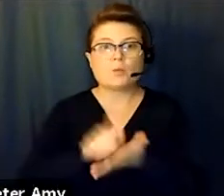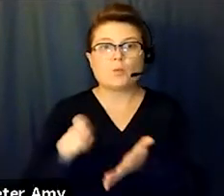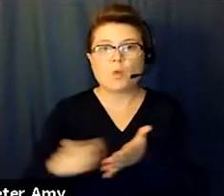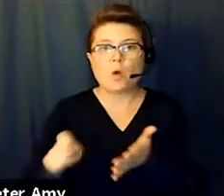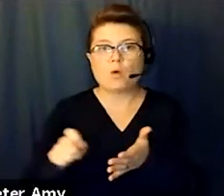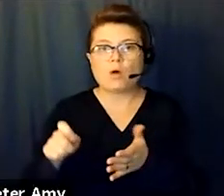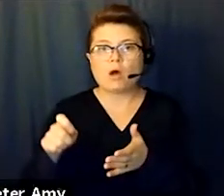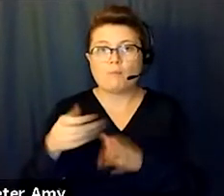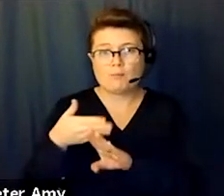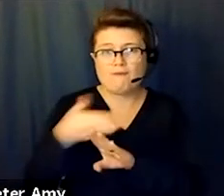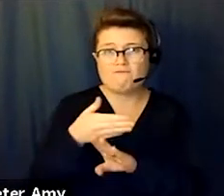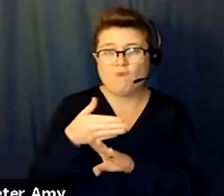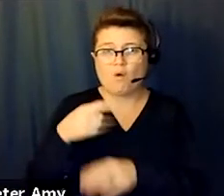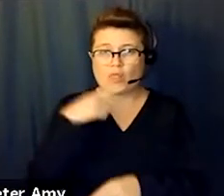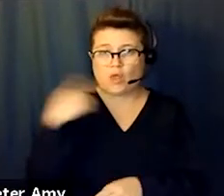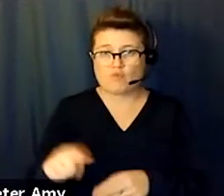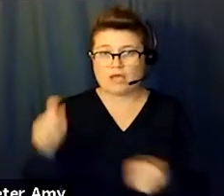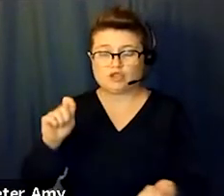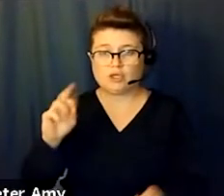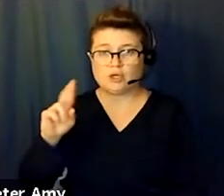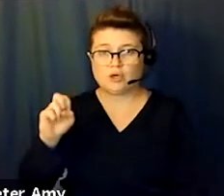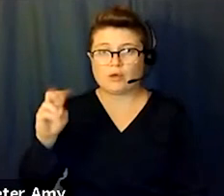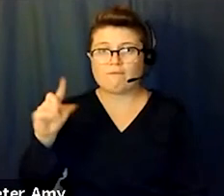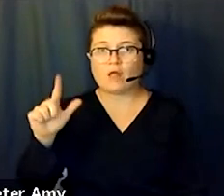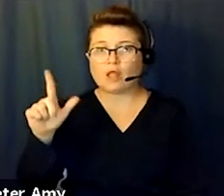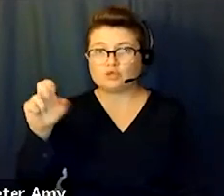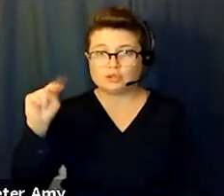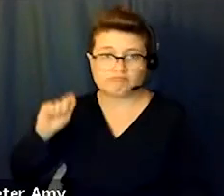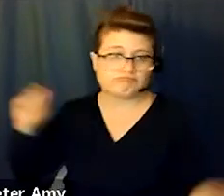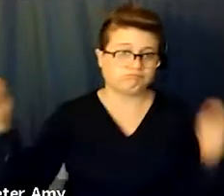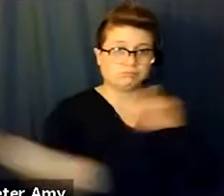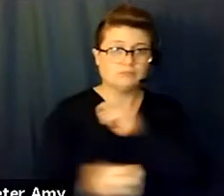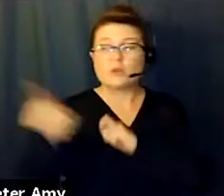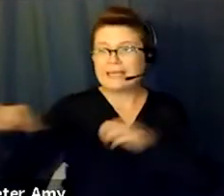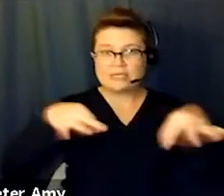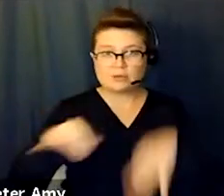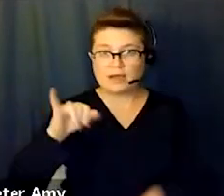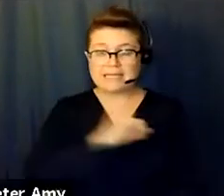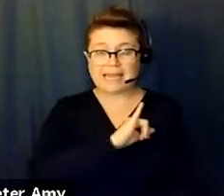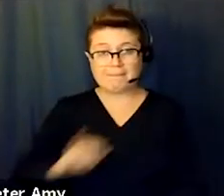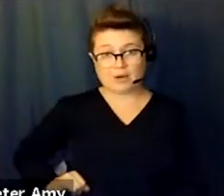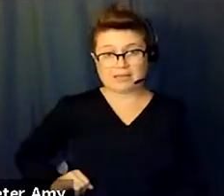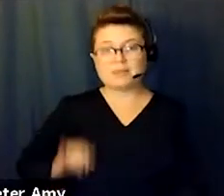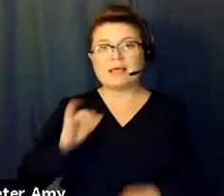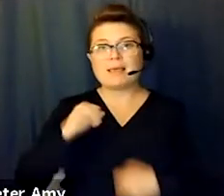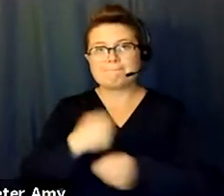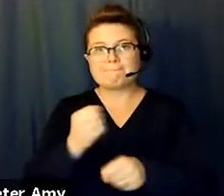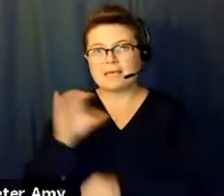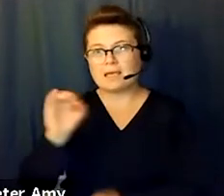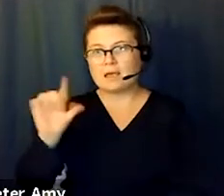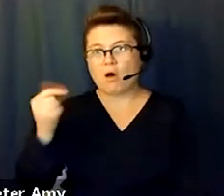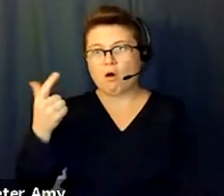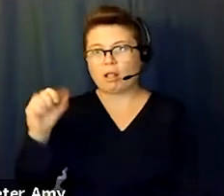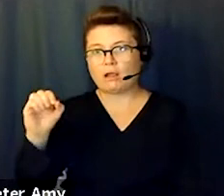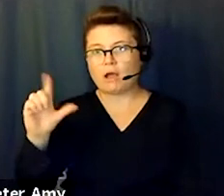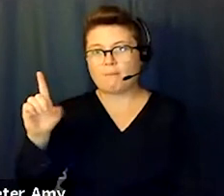this on the eve of the Russian Revolution, where he described imperialism as the formation of oligopoly, the interlacing